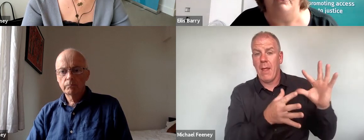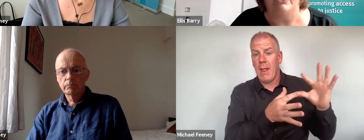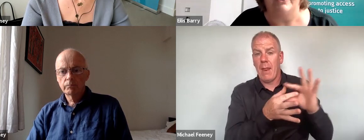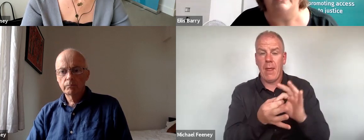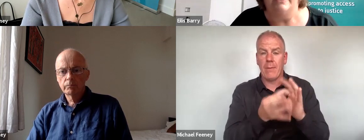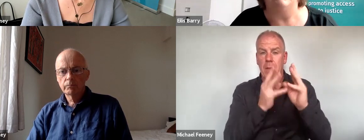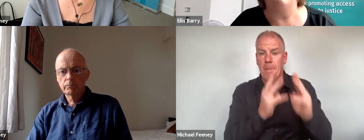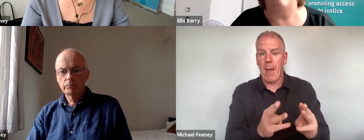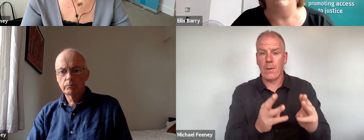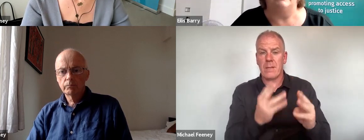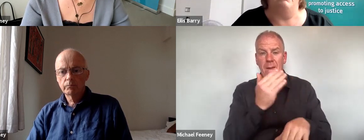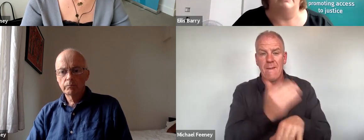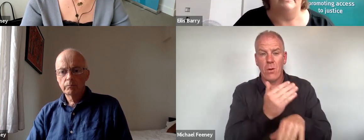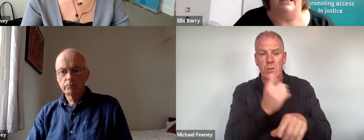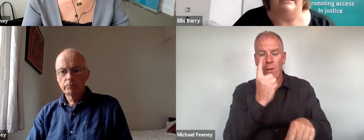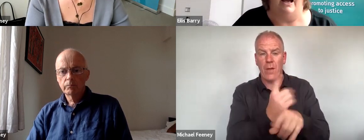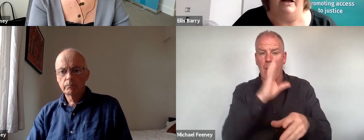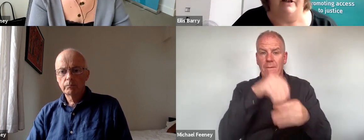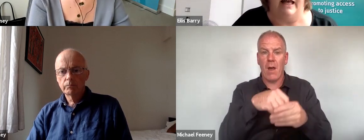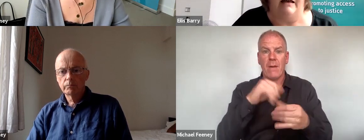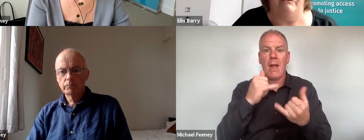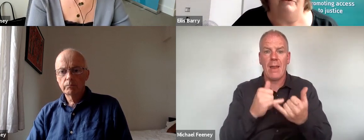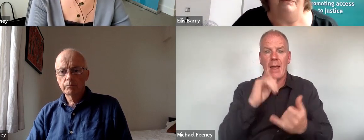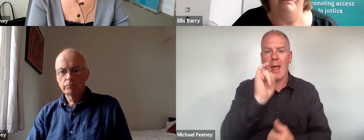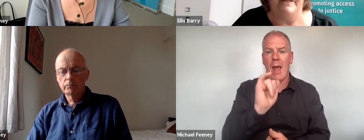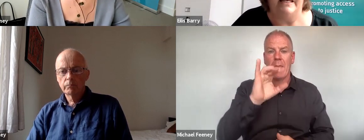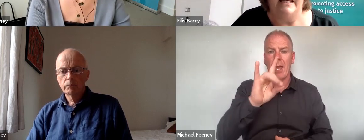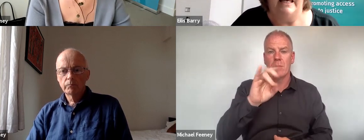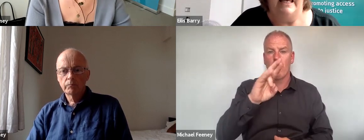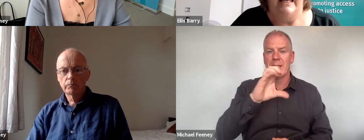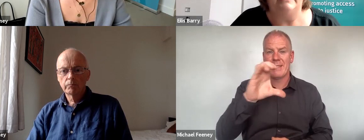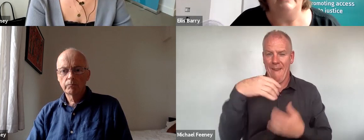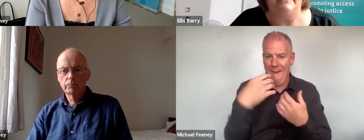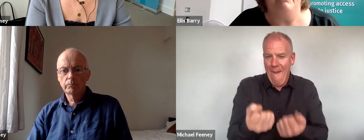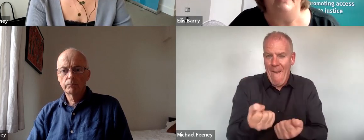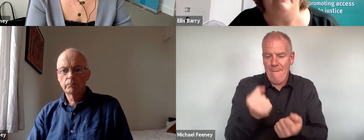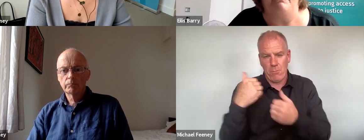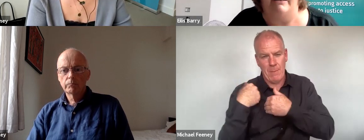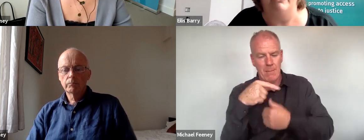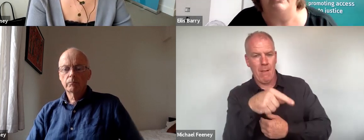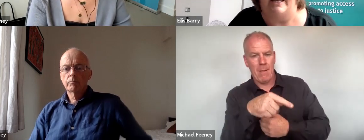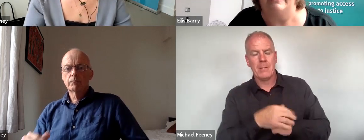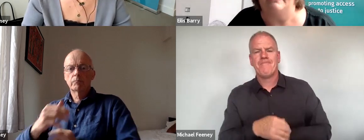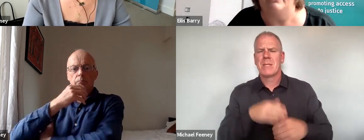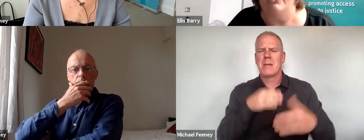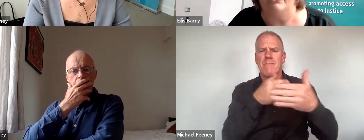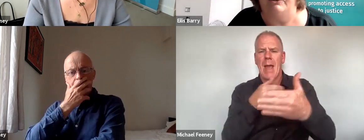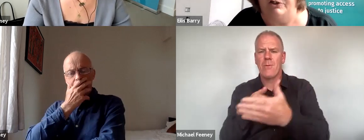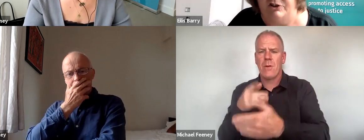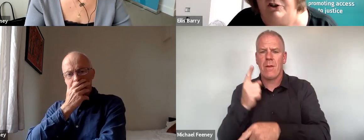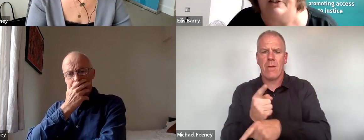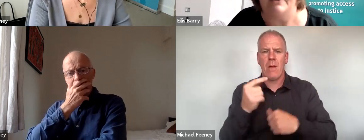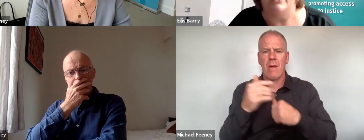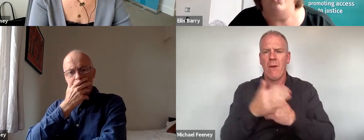powers and functions that specialized bodies like IRAC have. It is these perceived barriers to access to